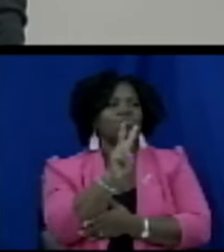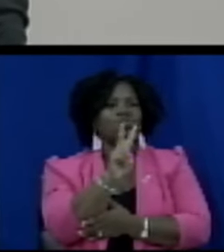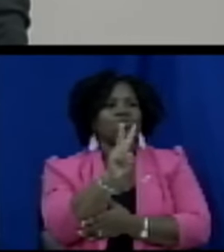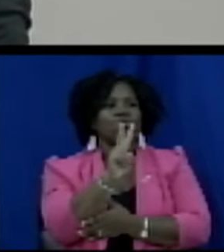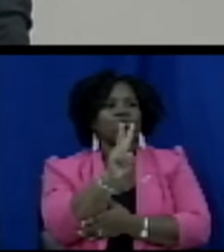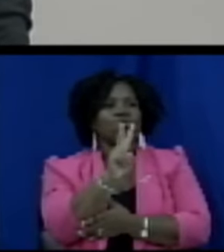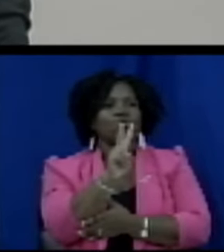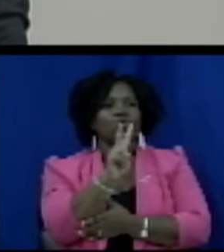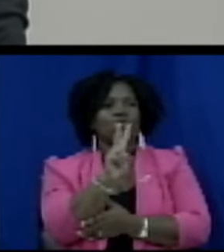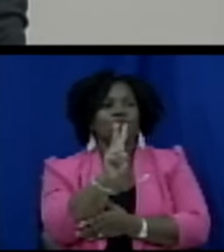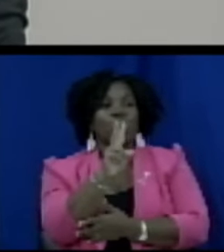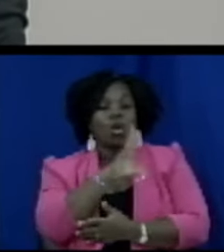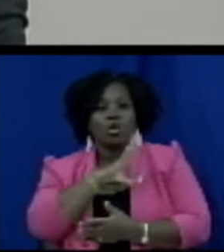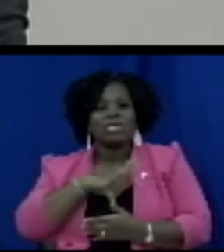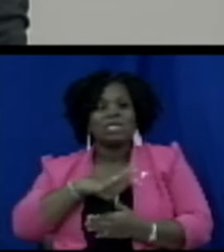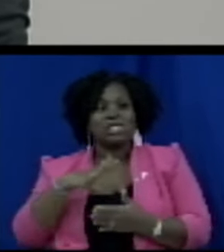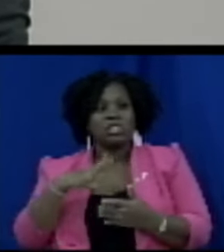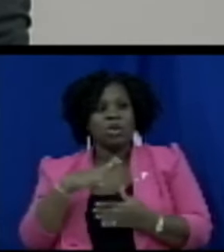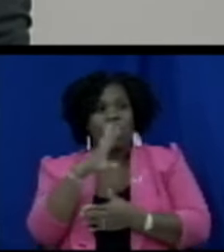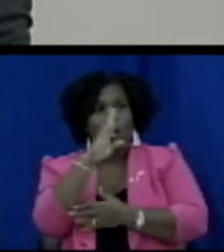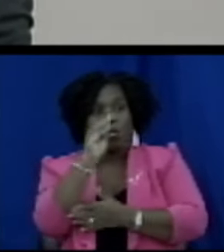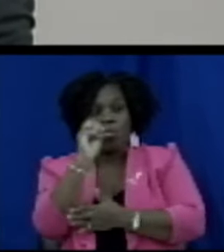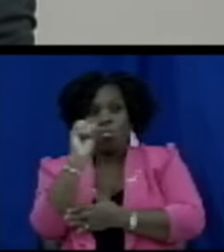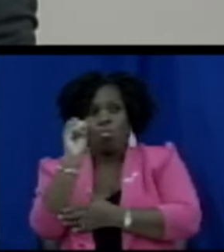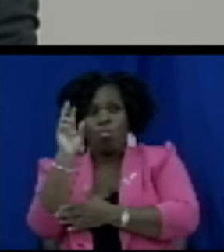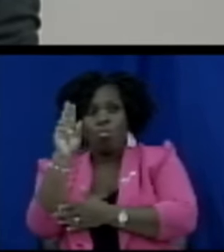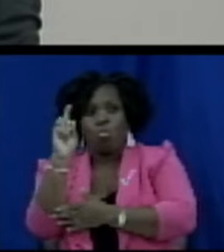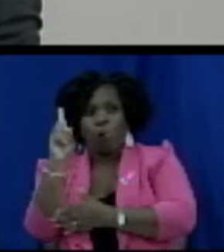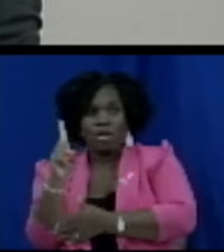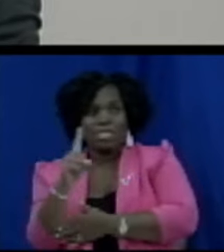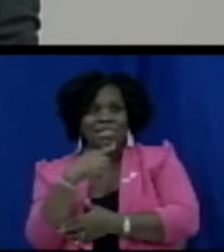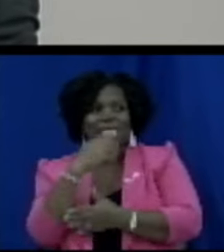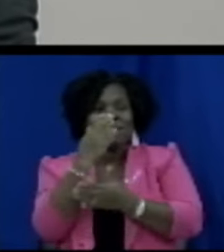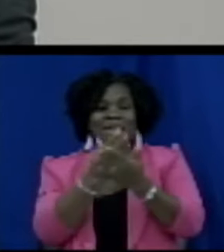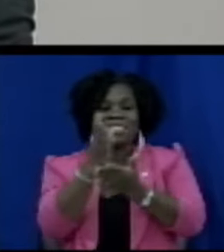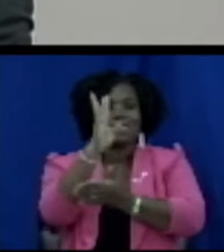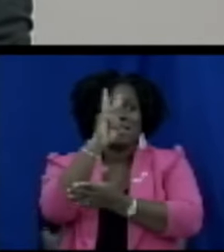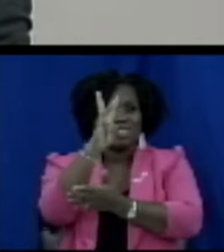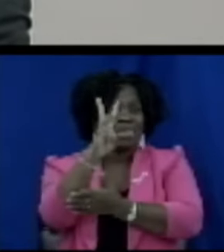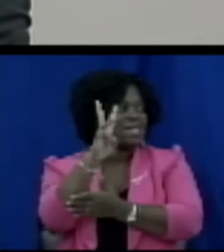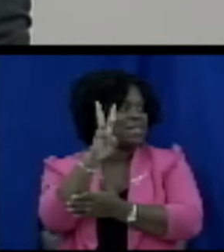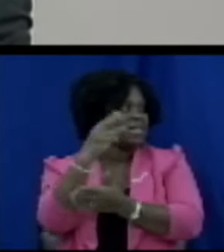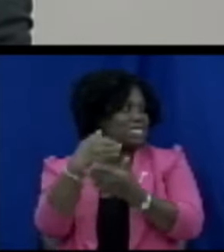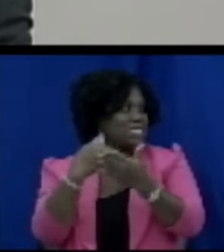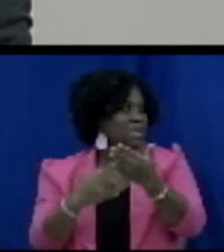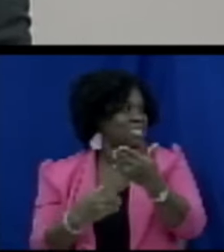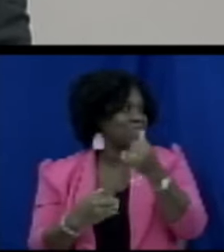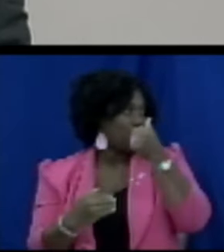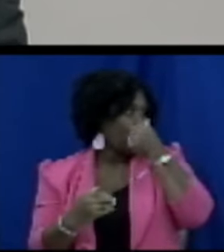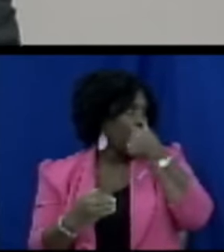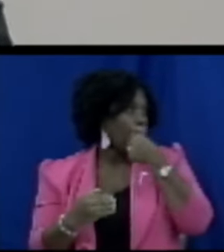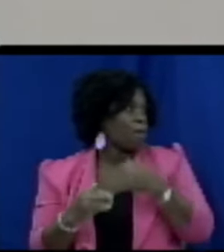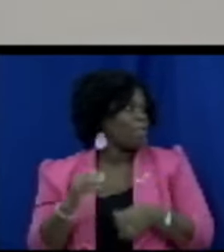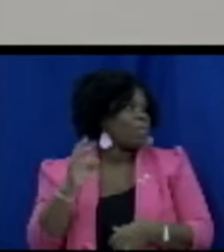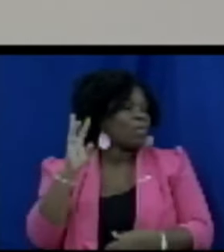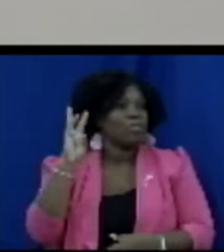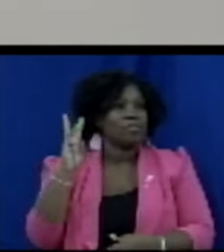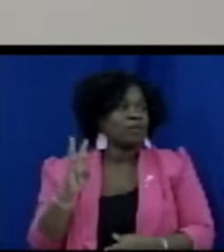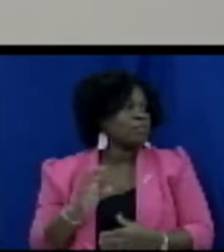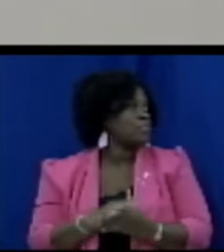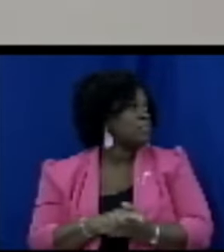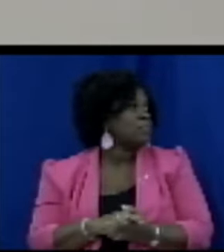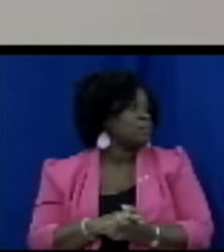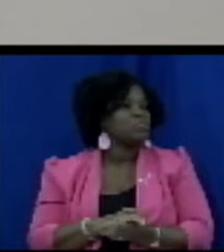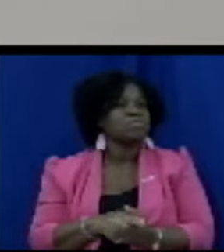constitutional board which is six section six and subsection C yeah